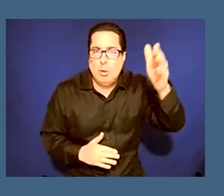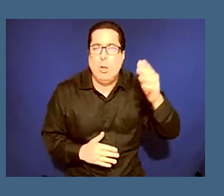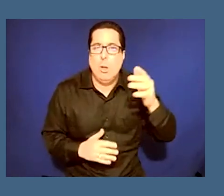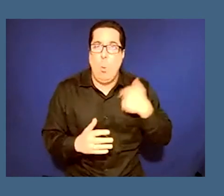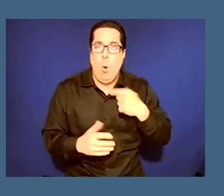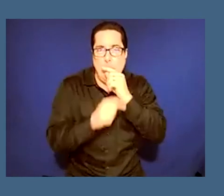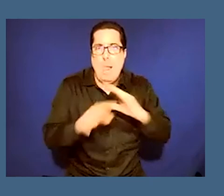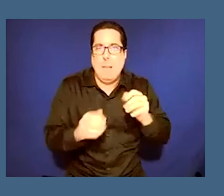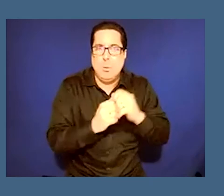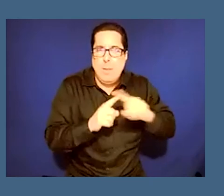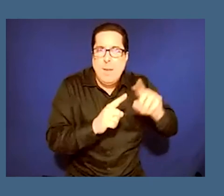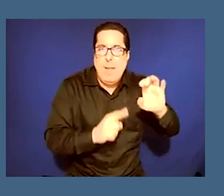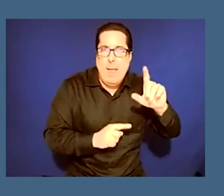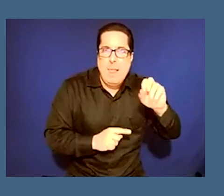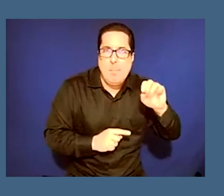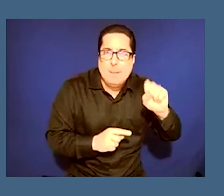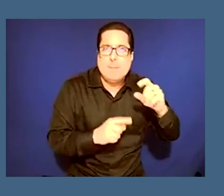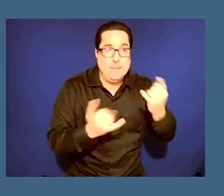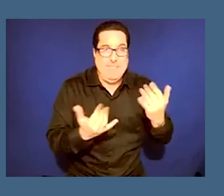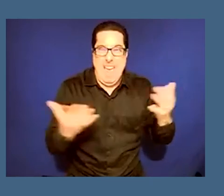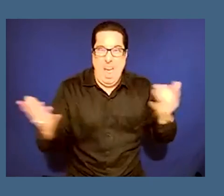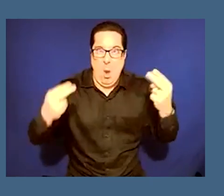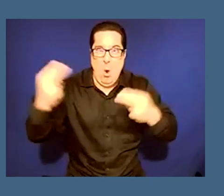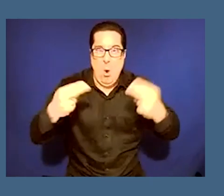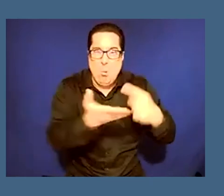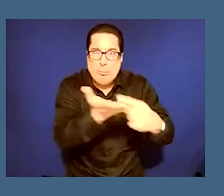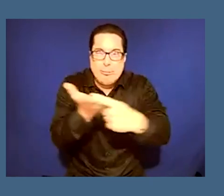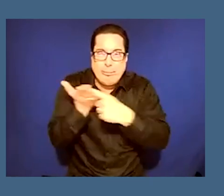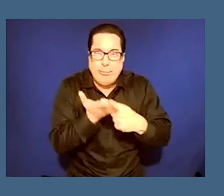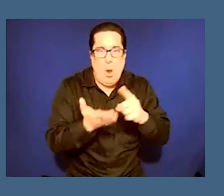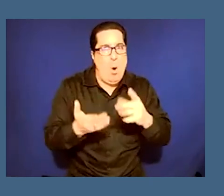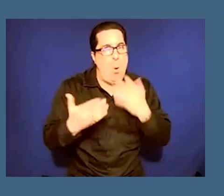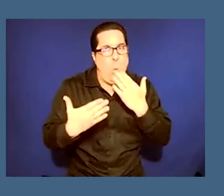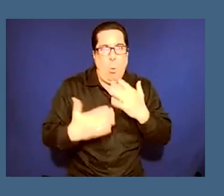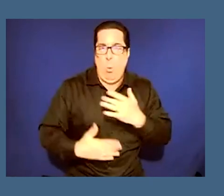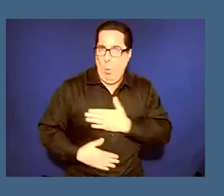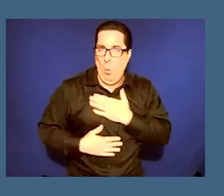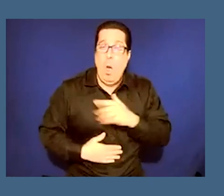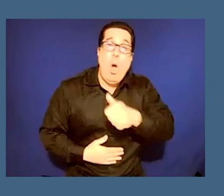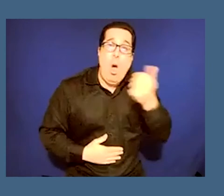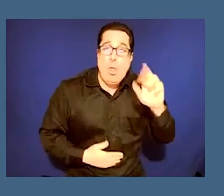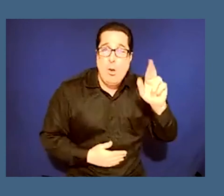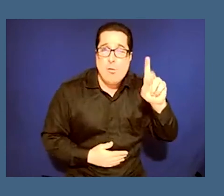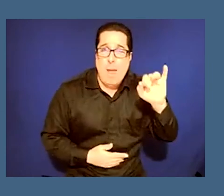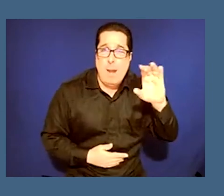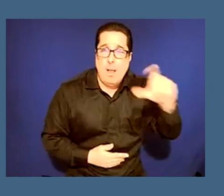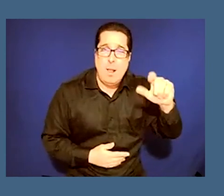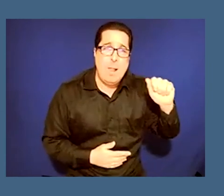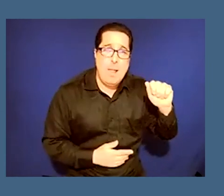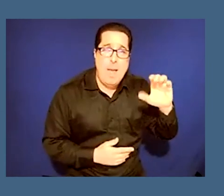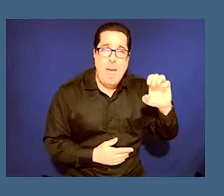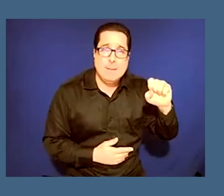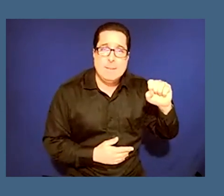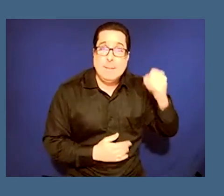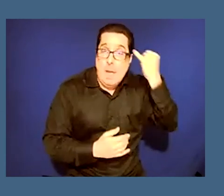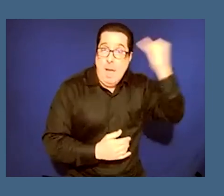great collections that way here um but another radical access idea is is to